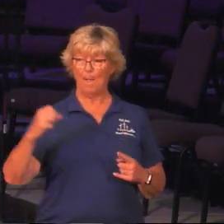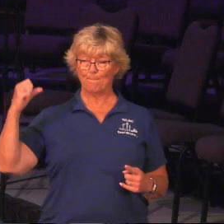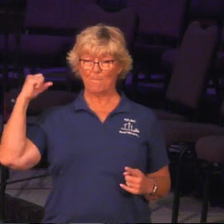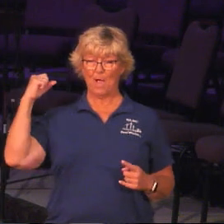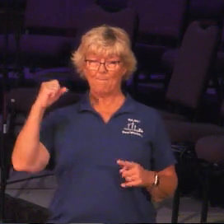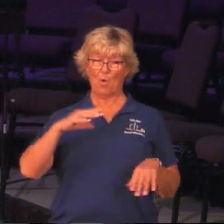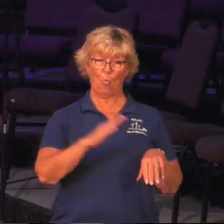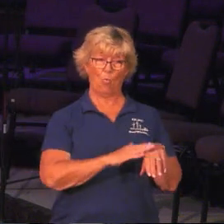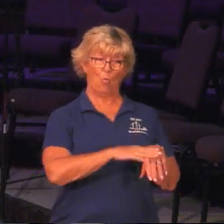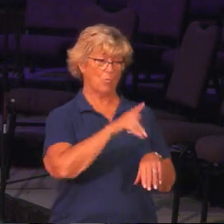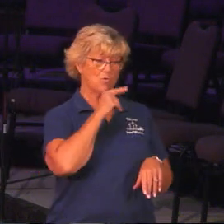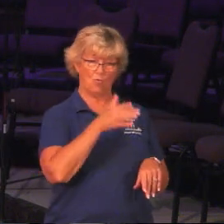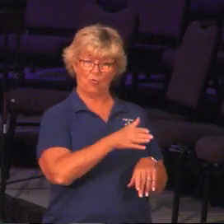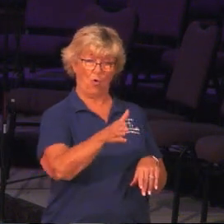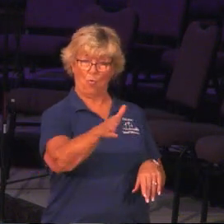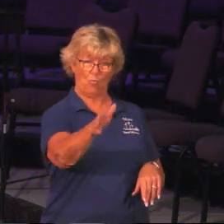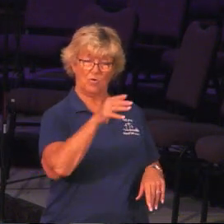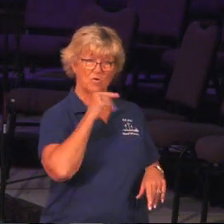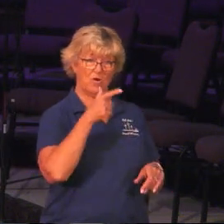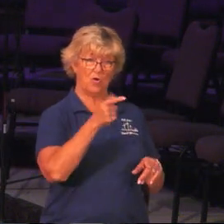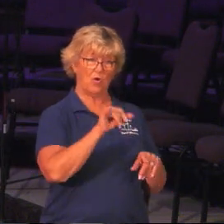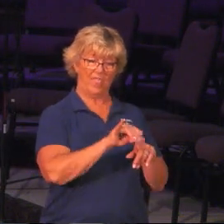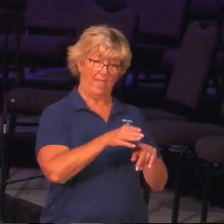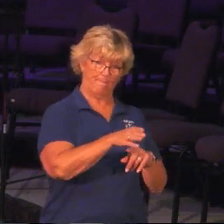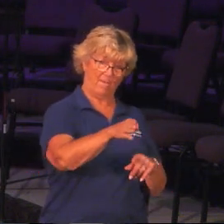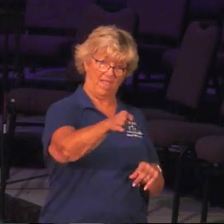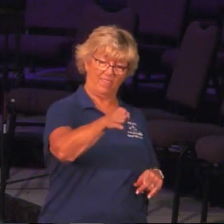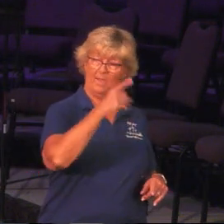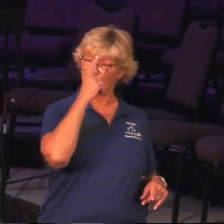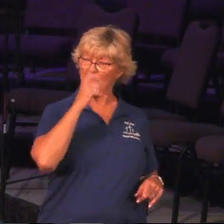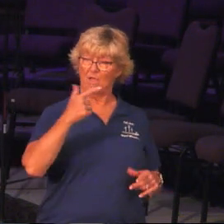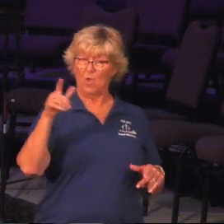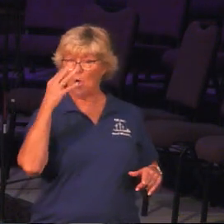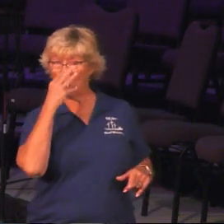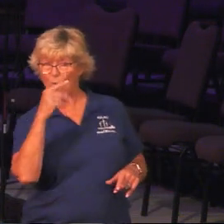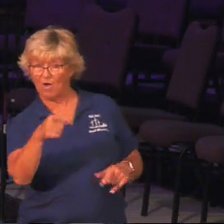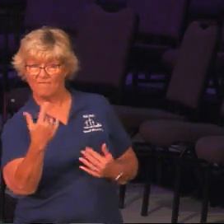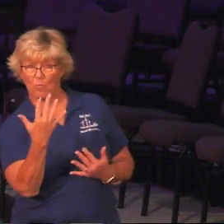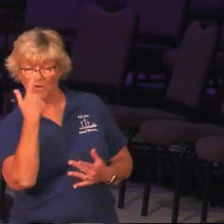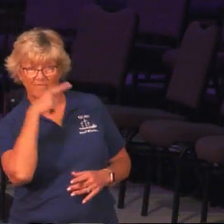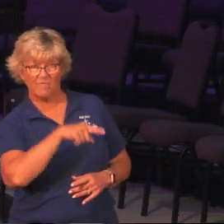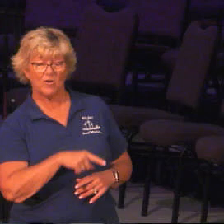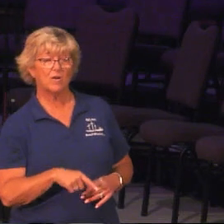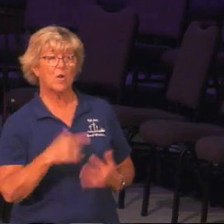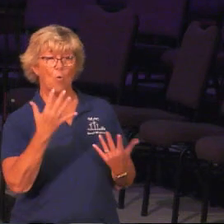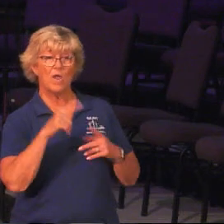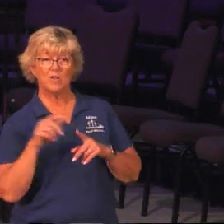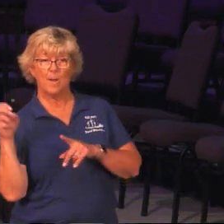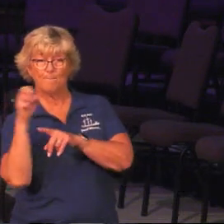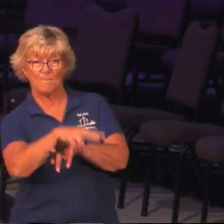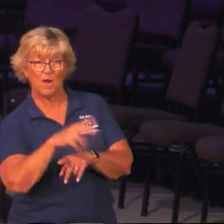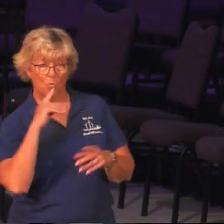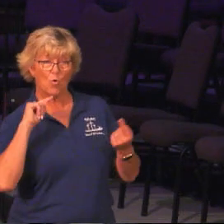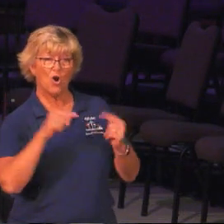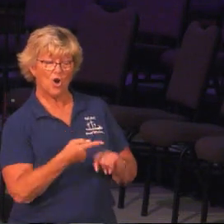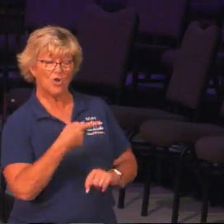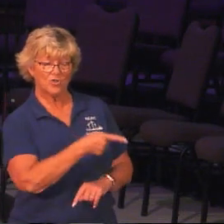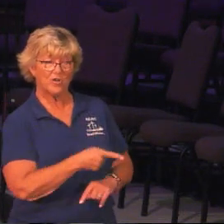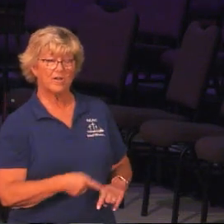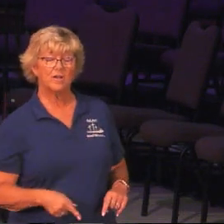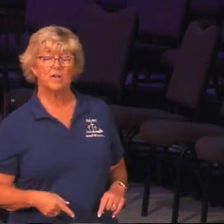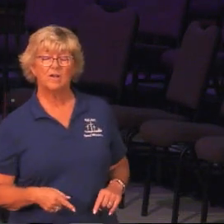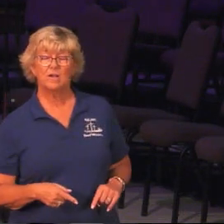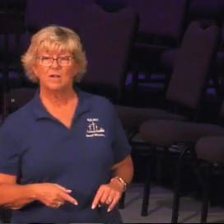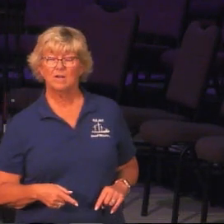warns her, don't go down that path. Don't go down that path because the big bad wolf is waiting for you, and he's waiting to pounce on you. He's going to hurt you. But Little